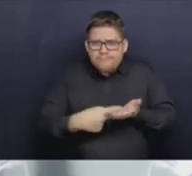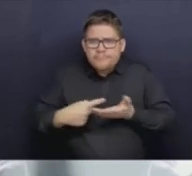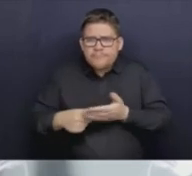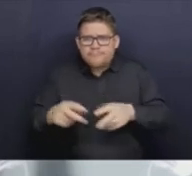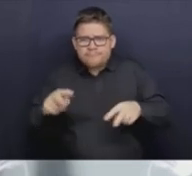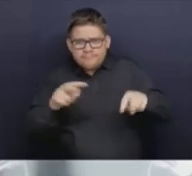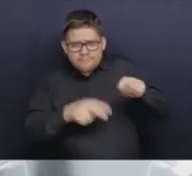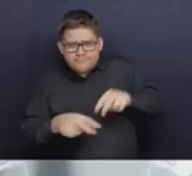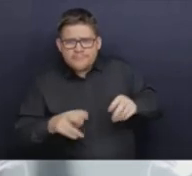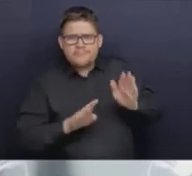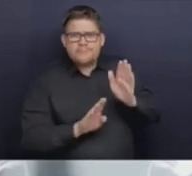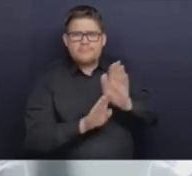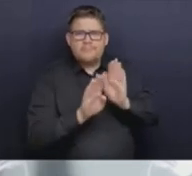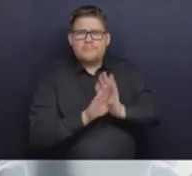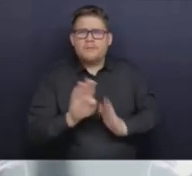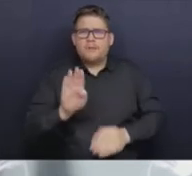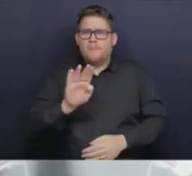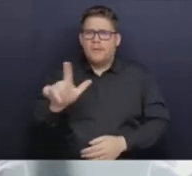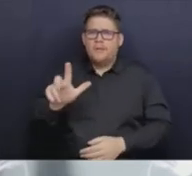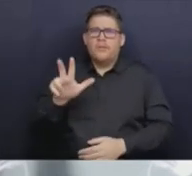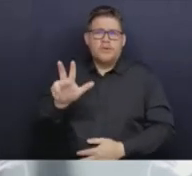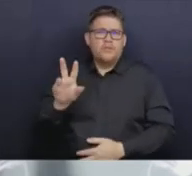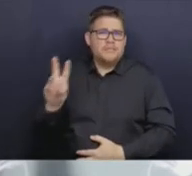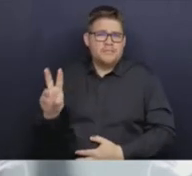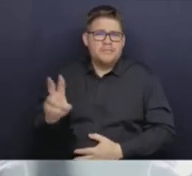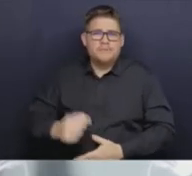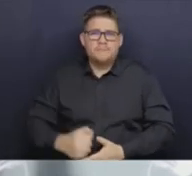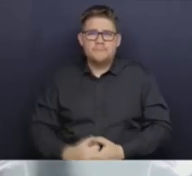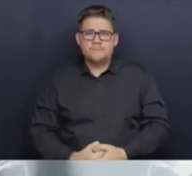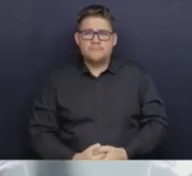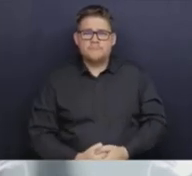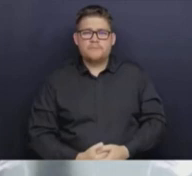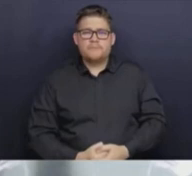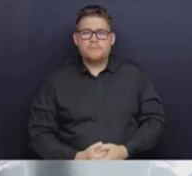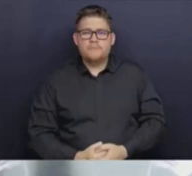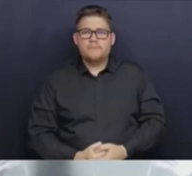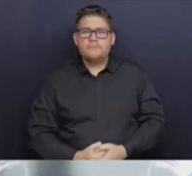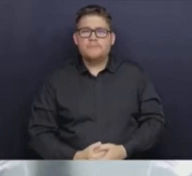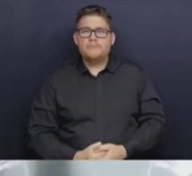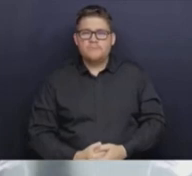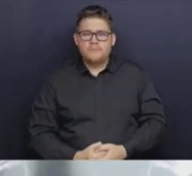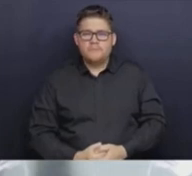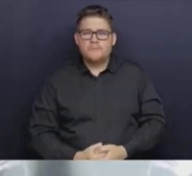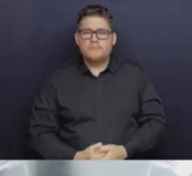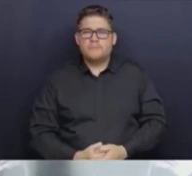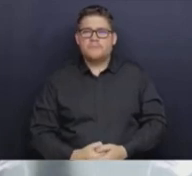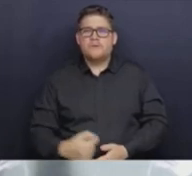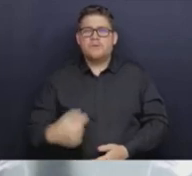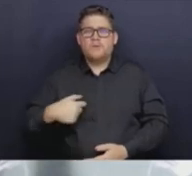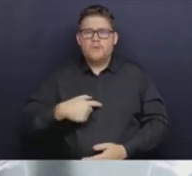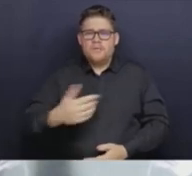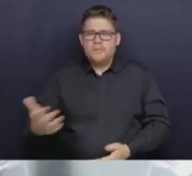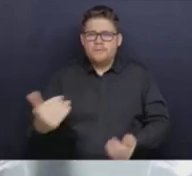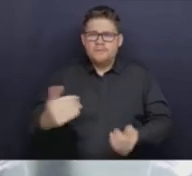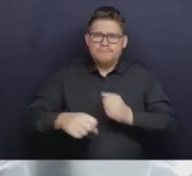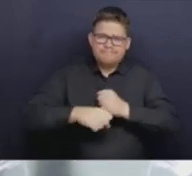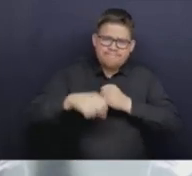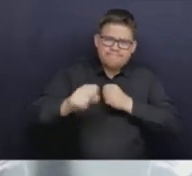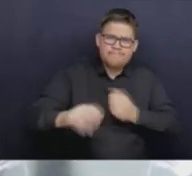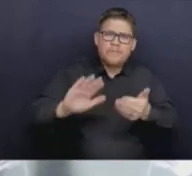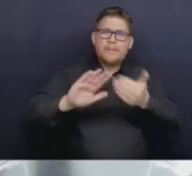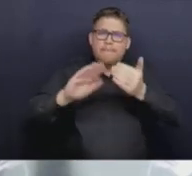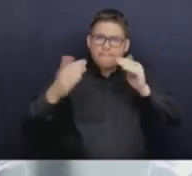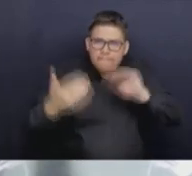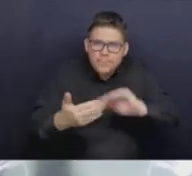We had an extensive public consultation, one of the most extensive on legislation the province has ever seen. Thousands of